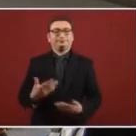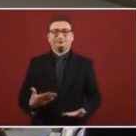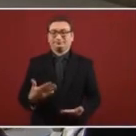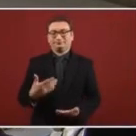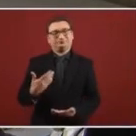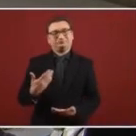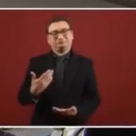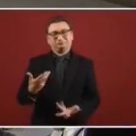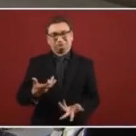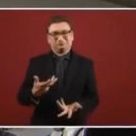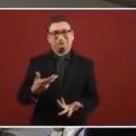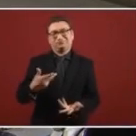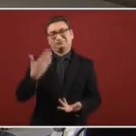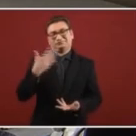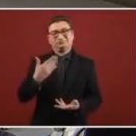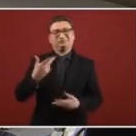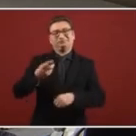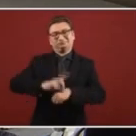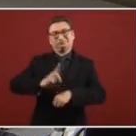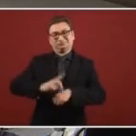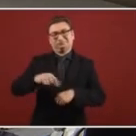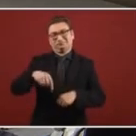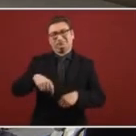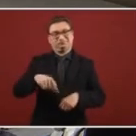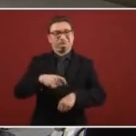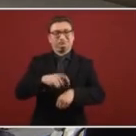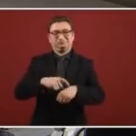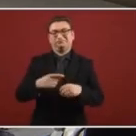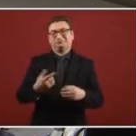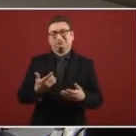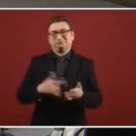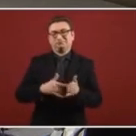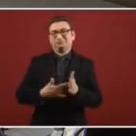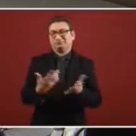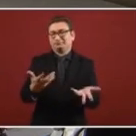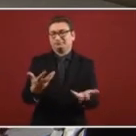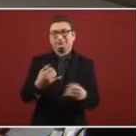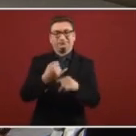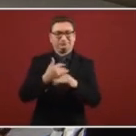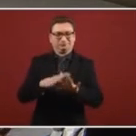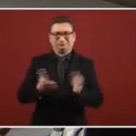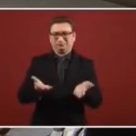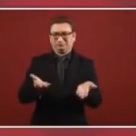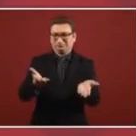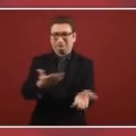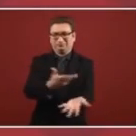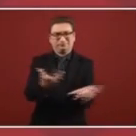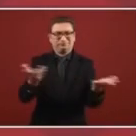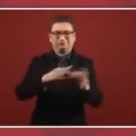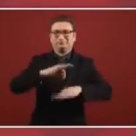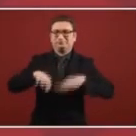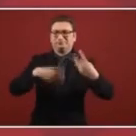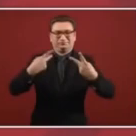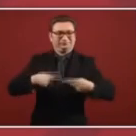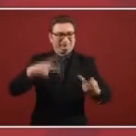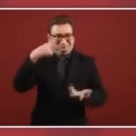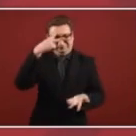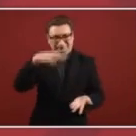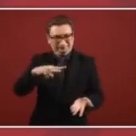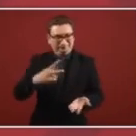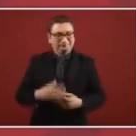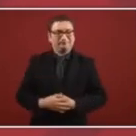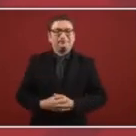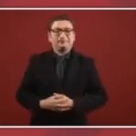so we are like we do every day at this time we're going to inform the Mexican people